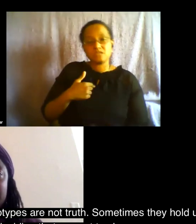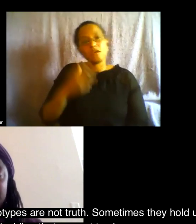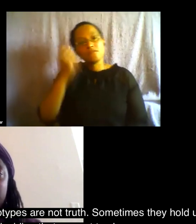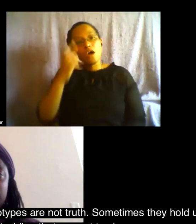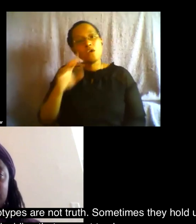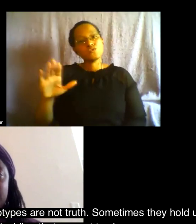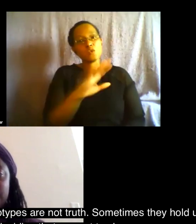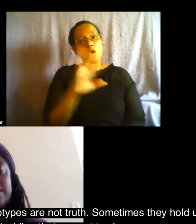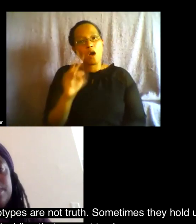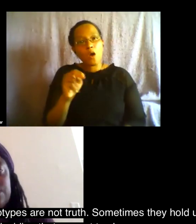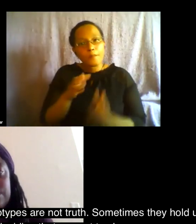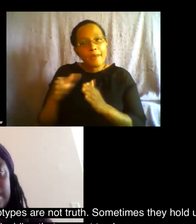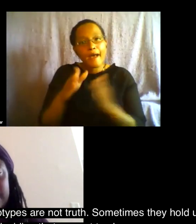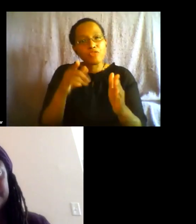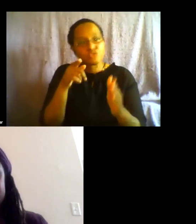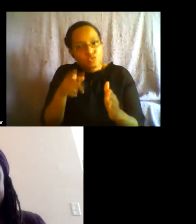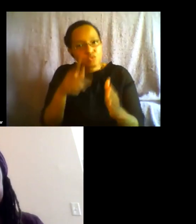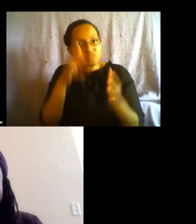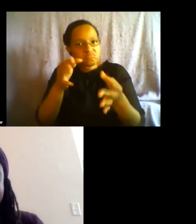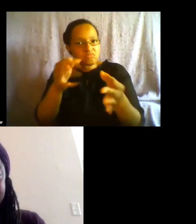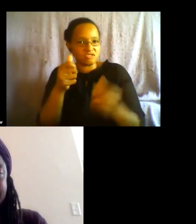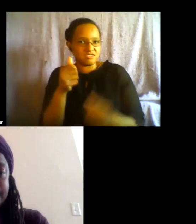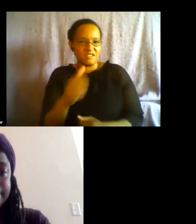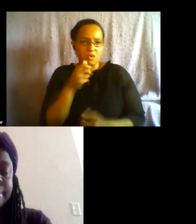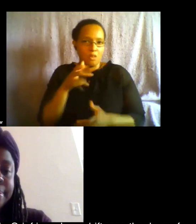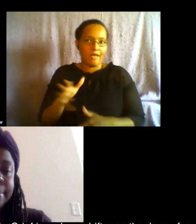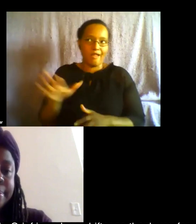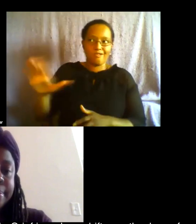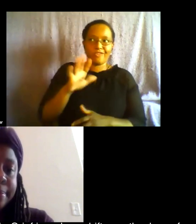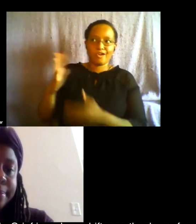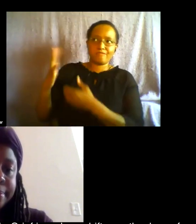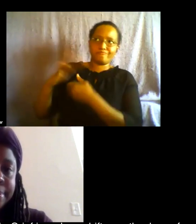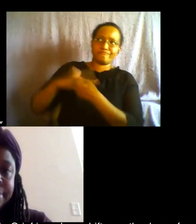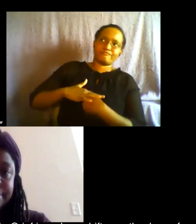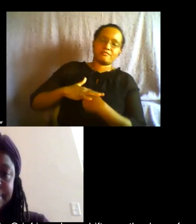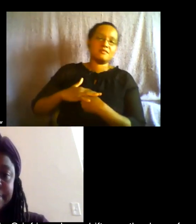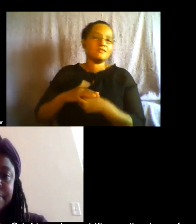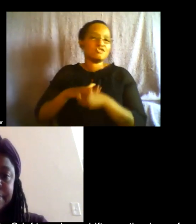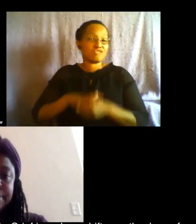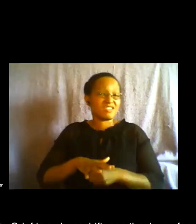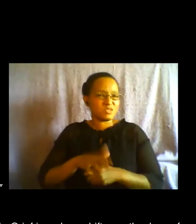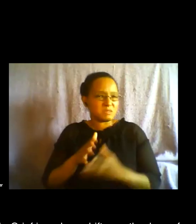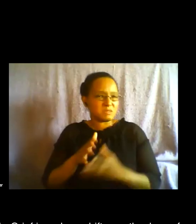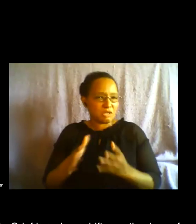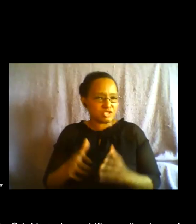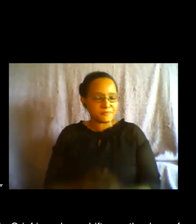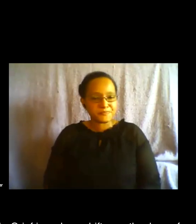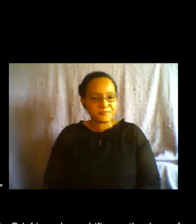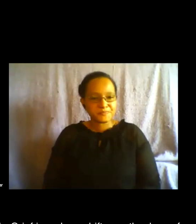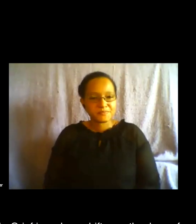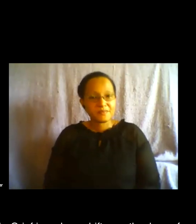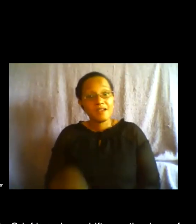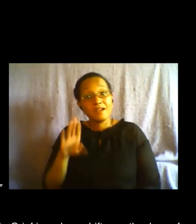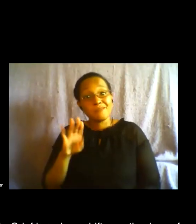that bog you down as much as you can thank you so much india um yeah grief is a shapeshifter